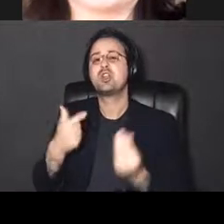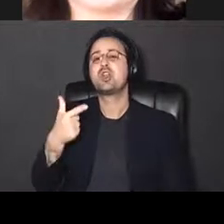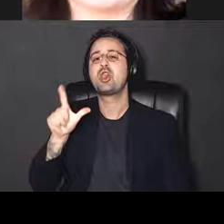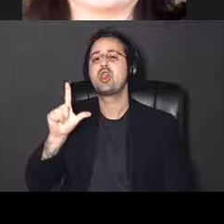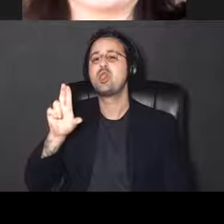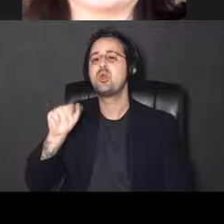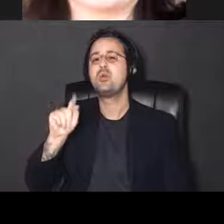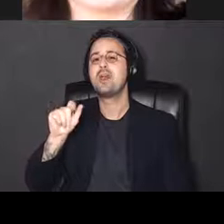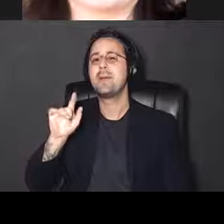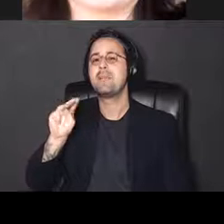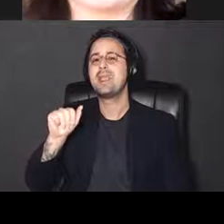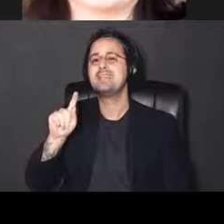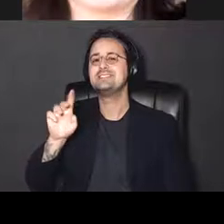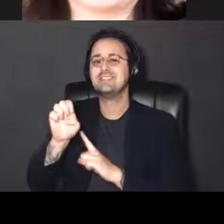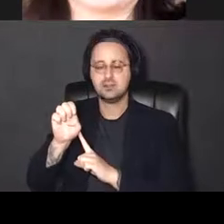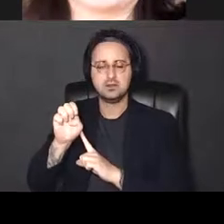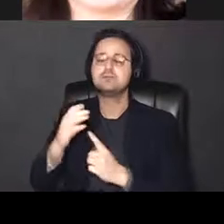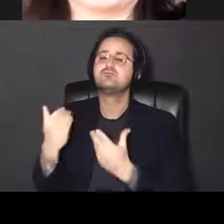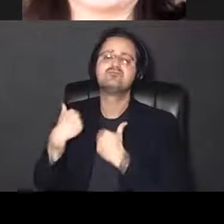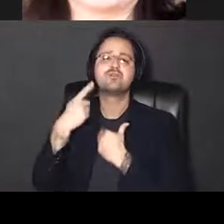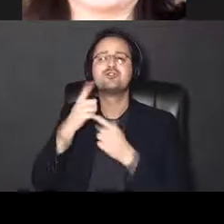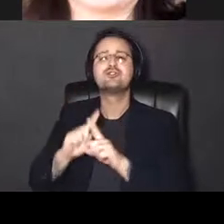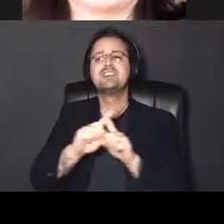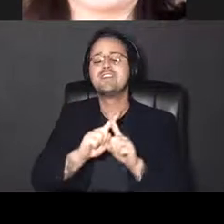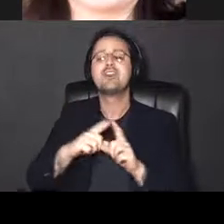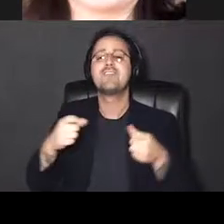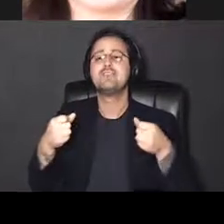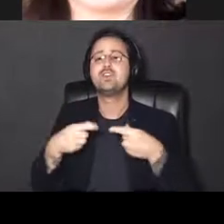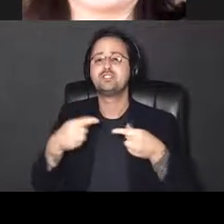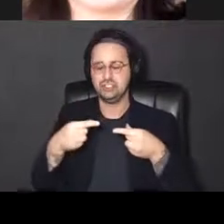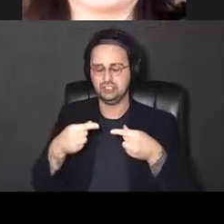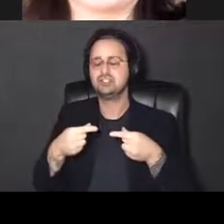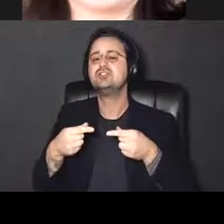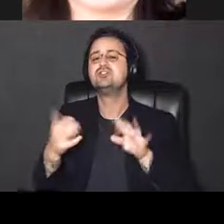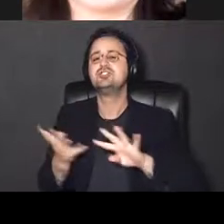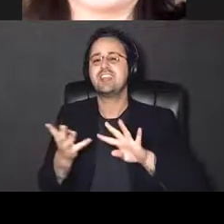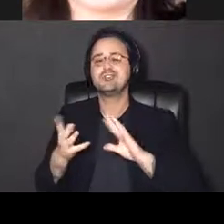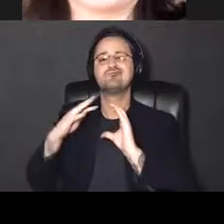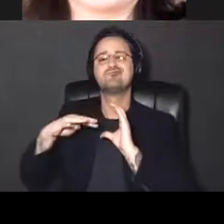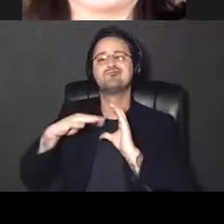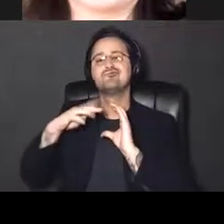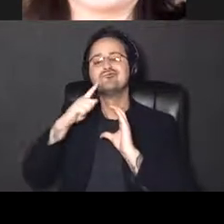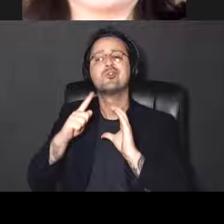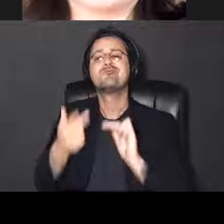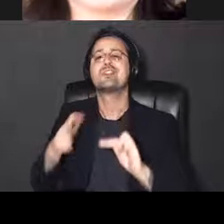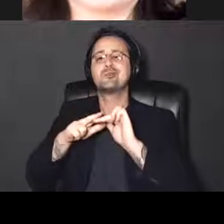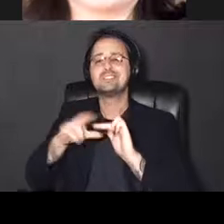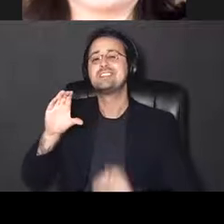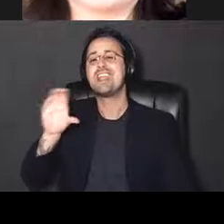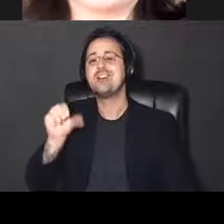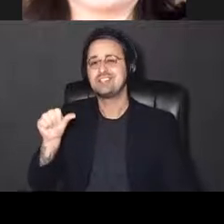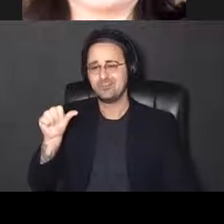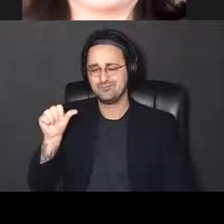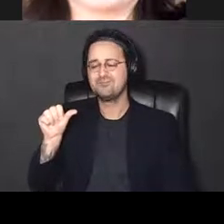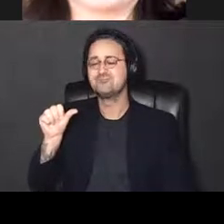lot of different receptors and voltage-gated channels and causes a pathophysiological increase in calcium. And this can cause